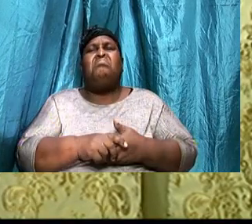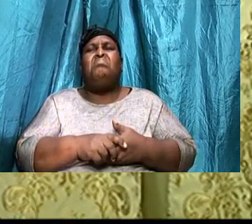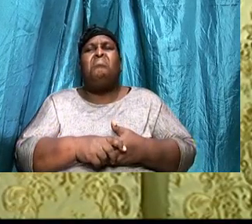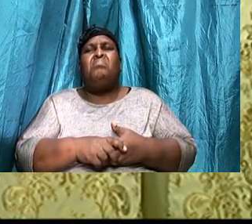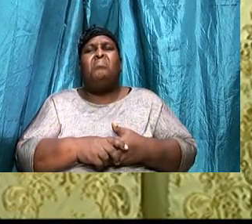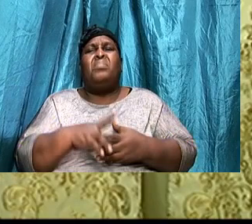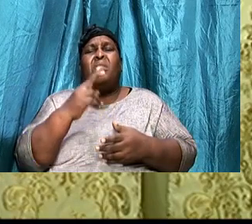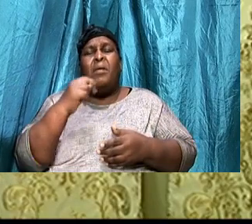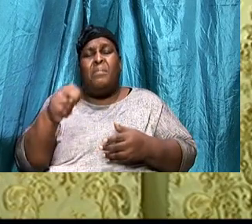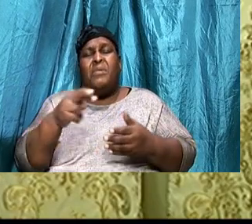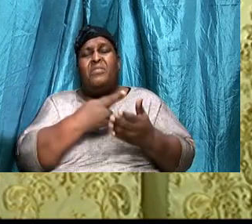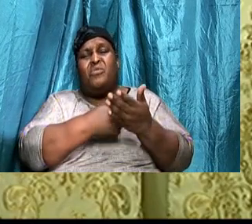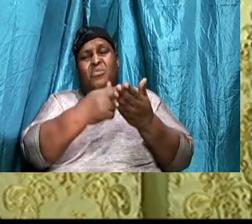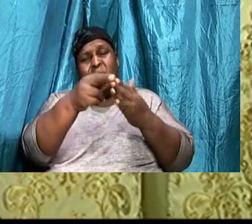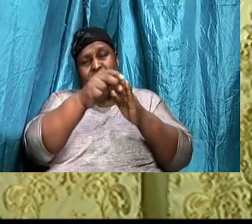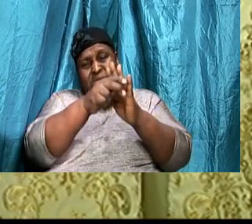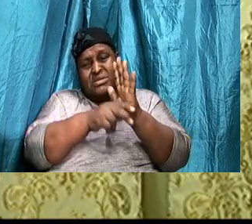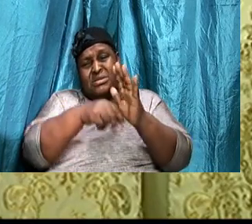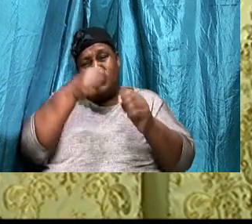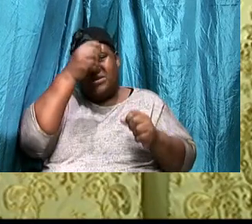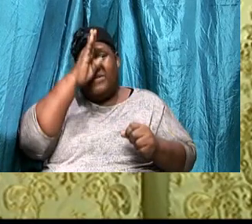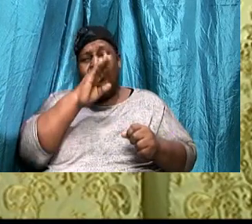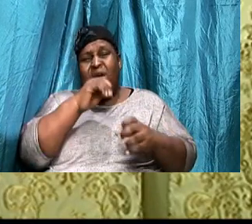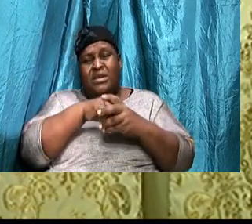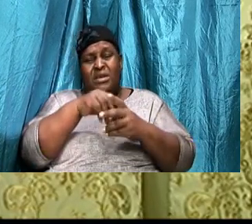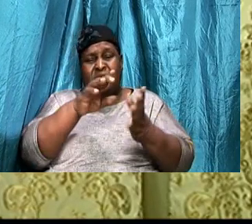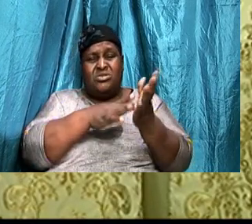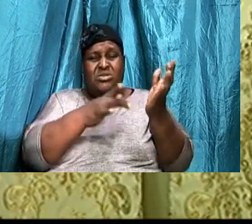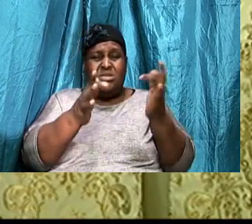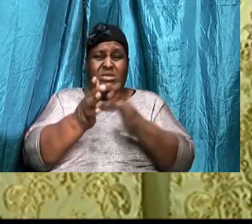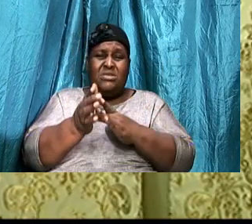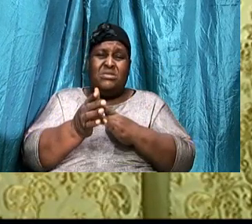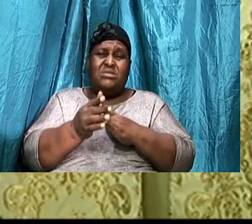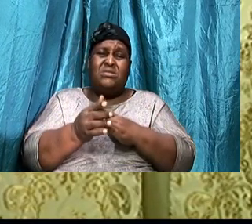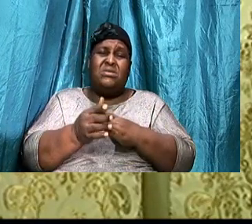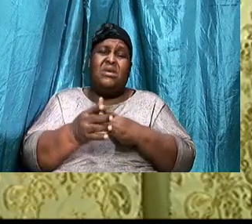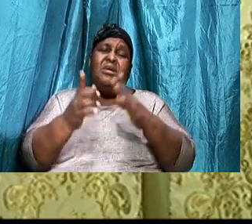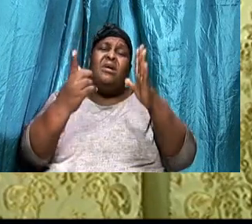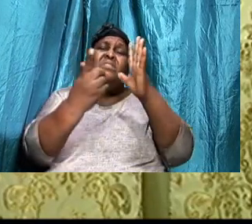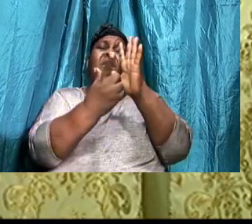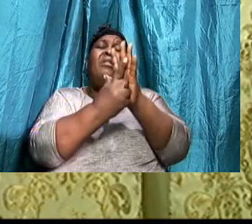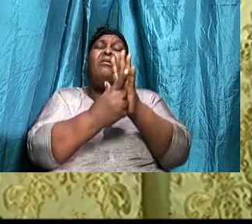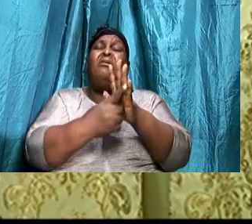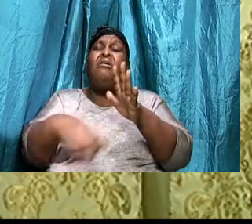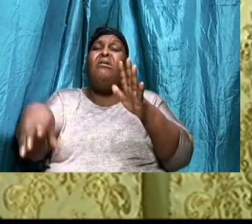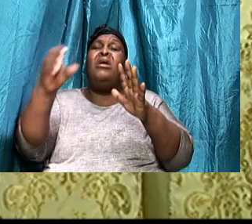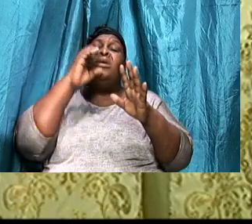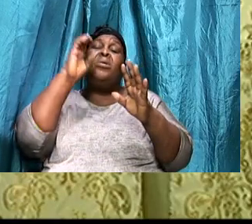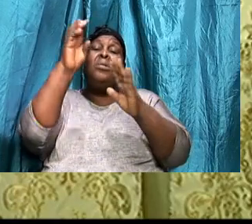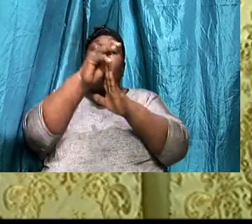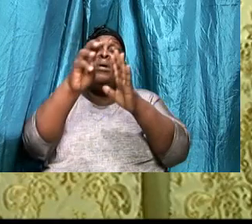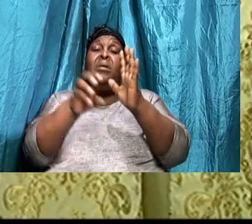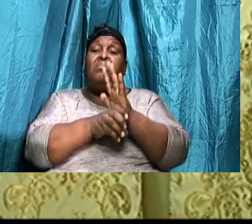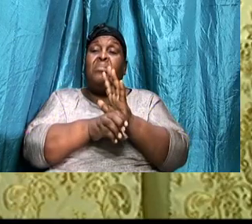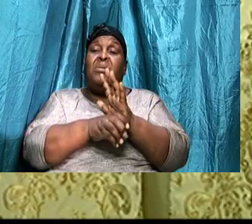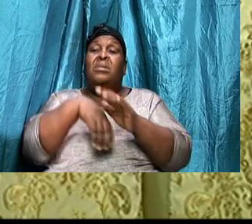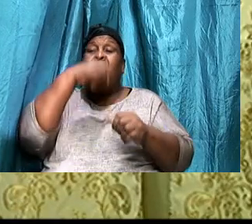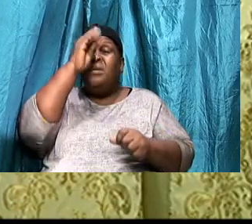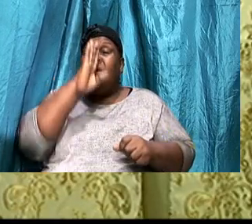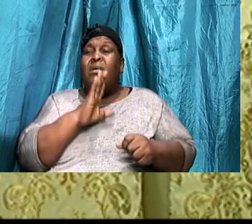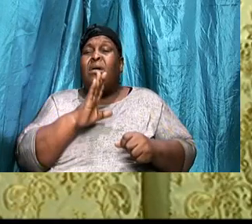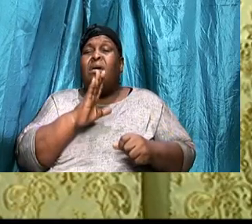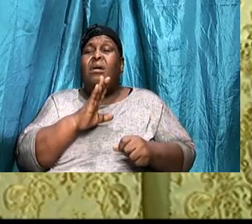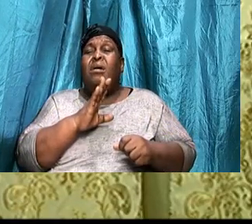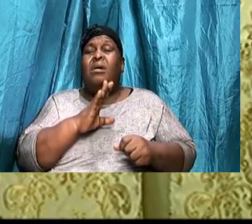the righteousness, Of God in Christ, Means that the laws, And the statutes, God has become, Of God has become,